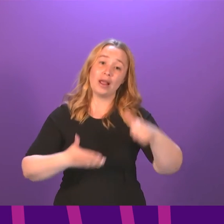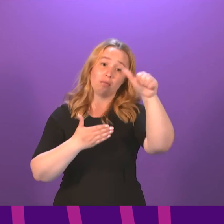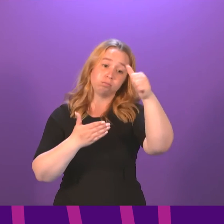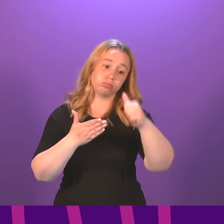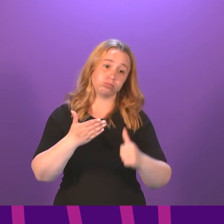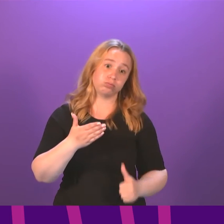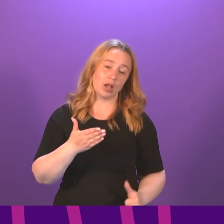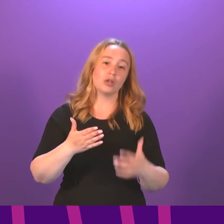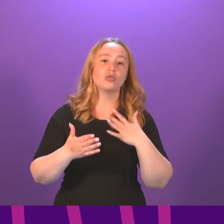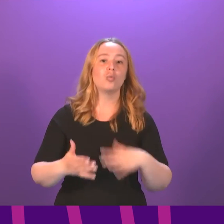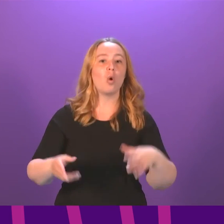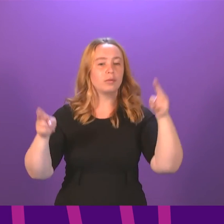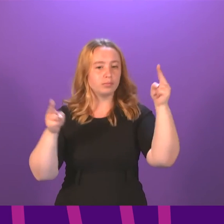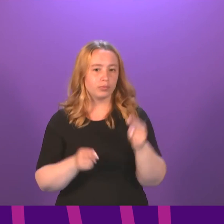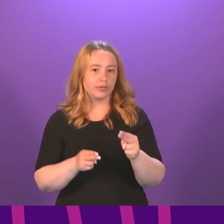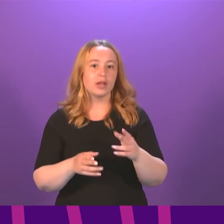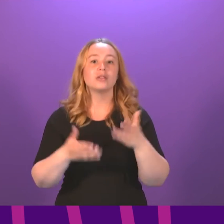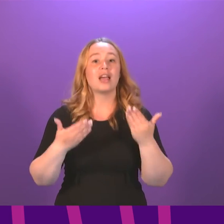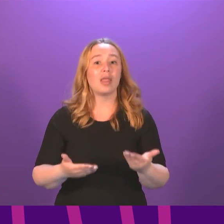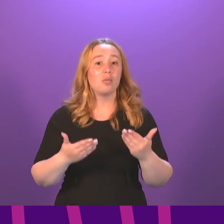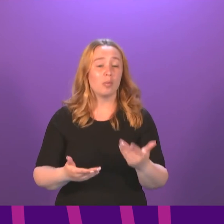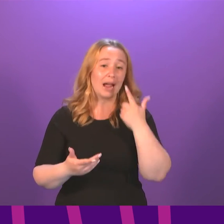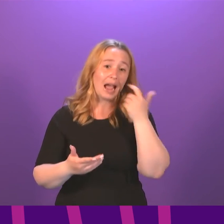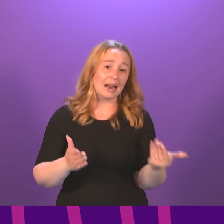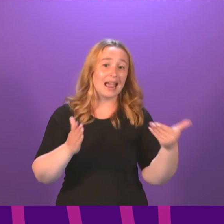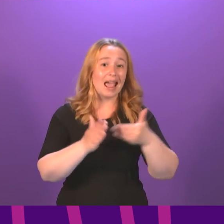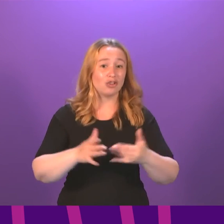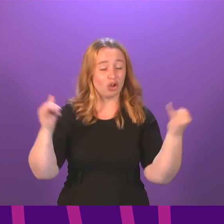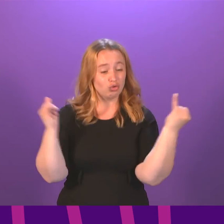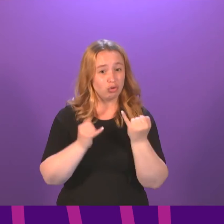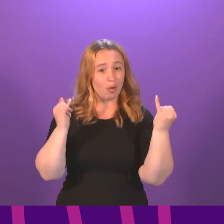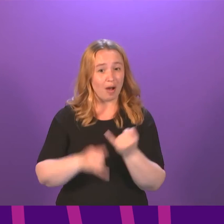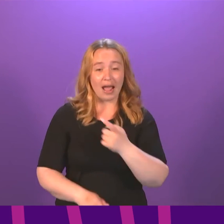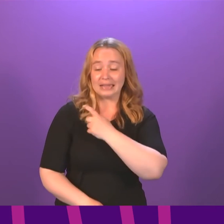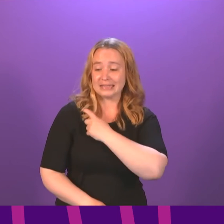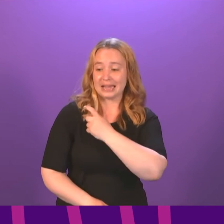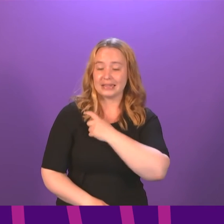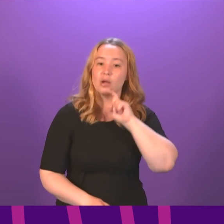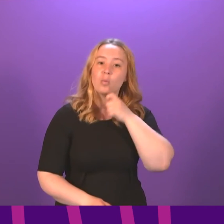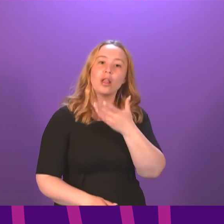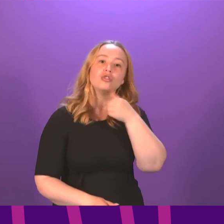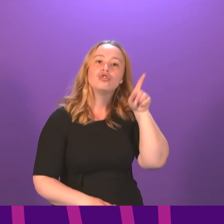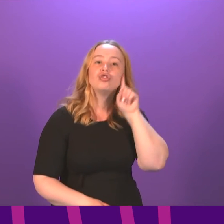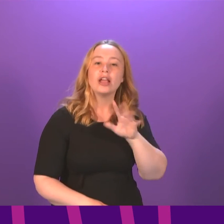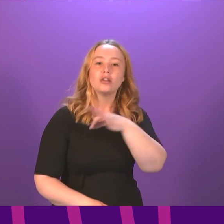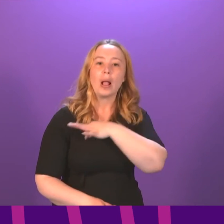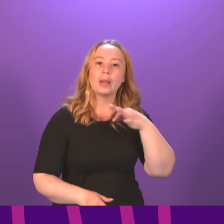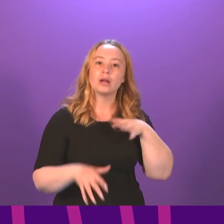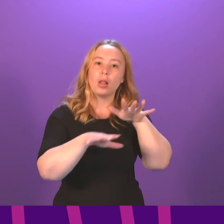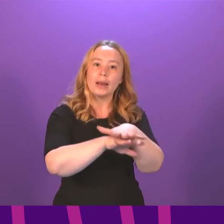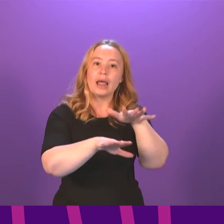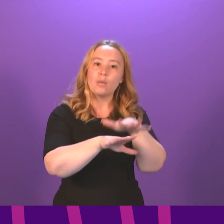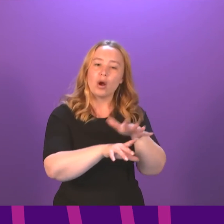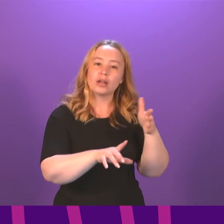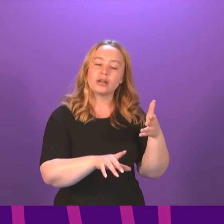additional trauma and anxiety. And we will shortly be writing to the National Gender Identity Clinical Network for Scotland